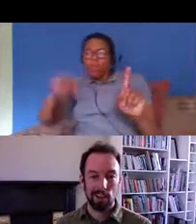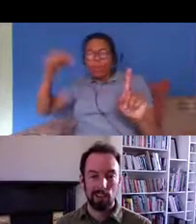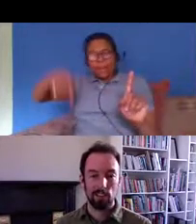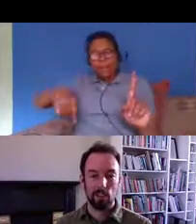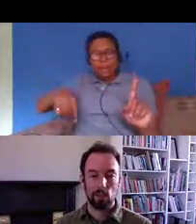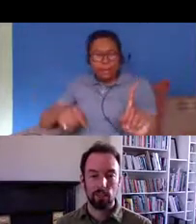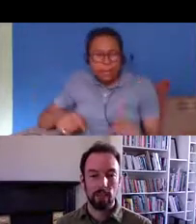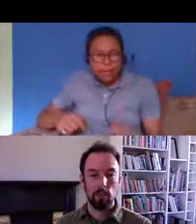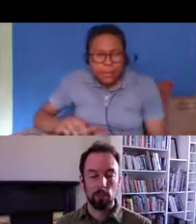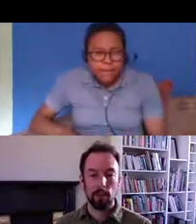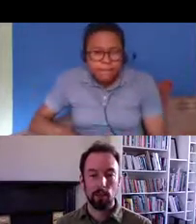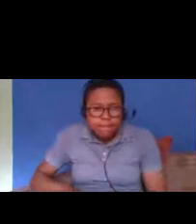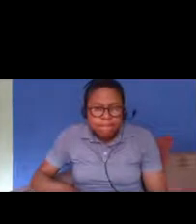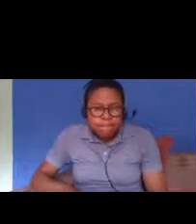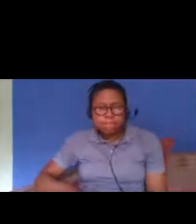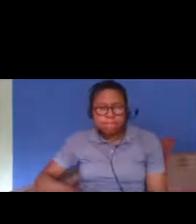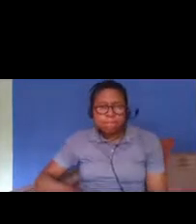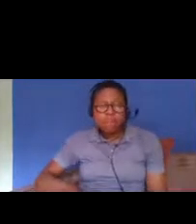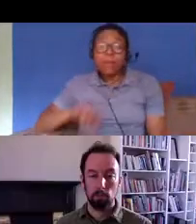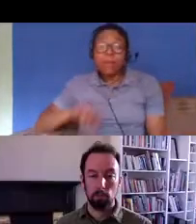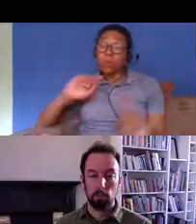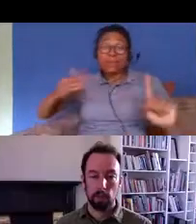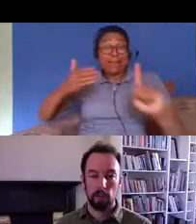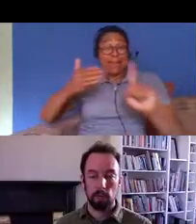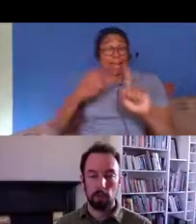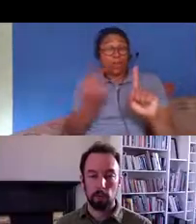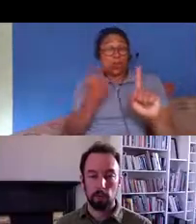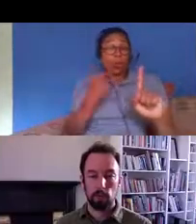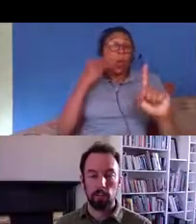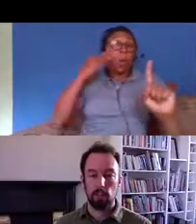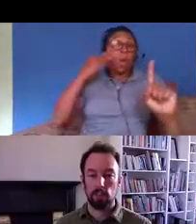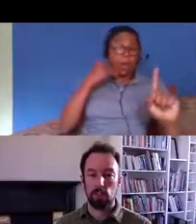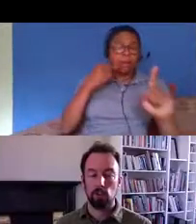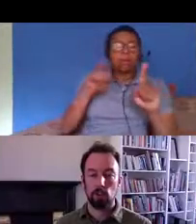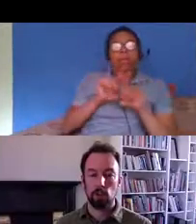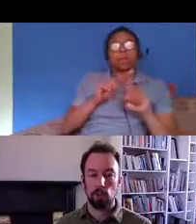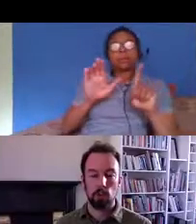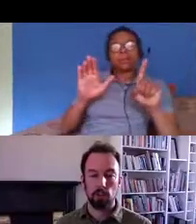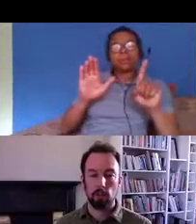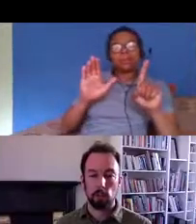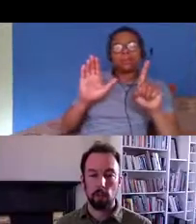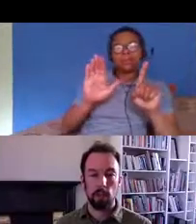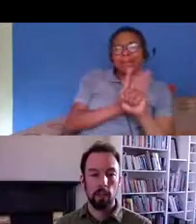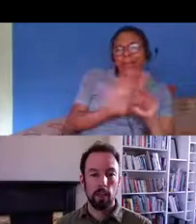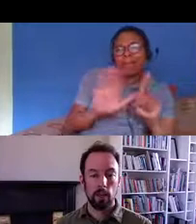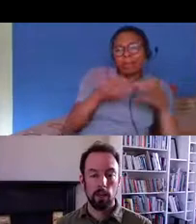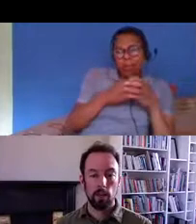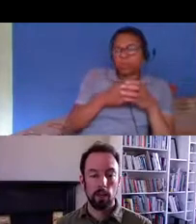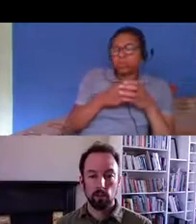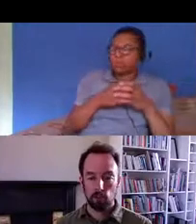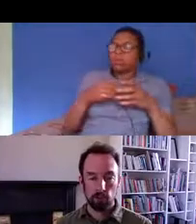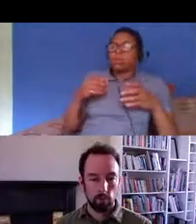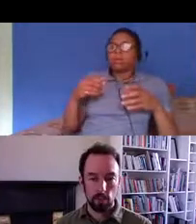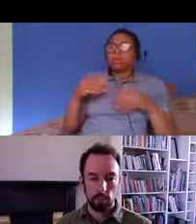and that was aimed at migrants but black and minority ethnic citizens were caught in that as well um